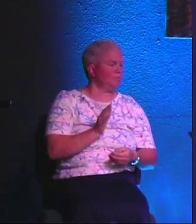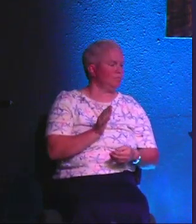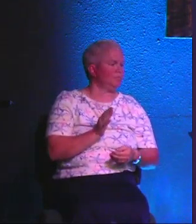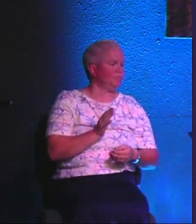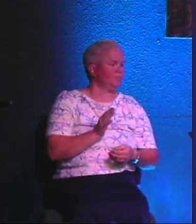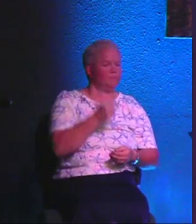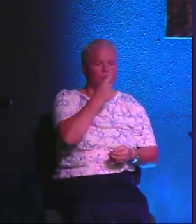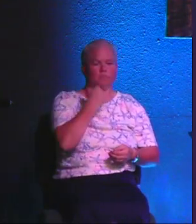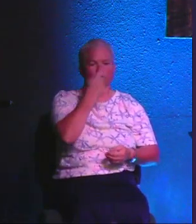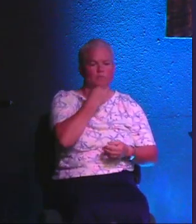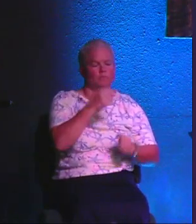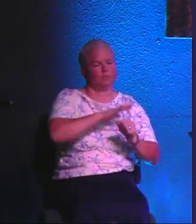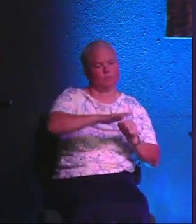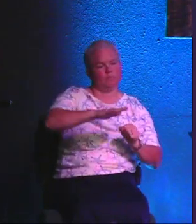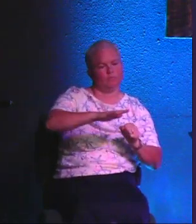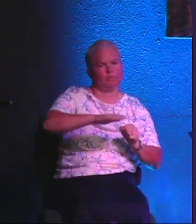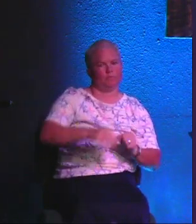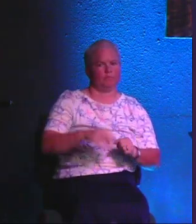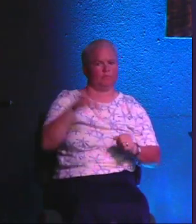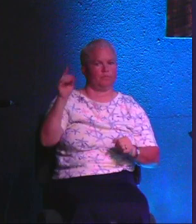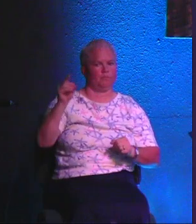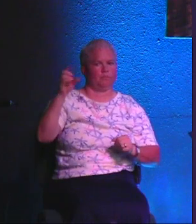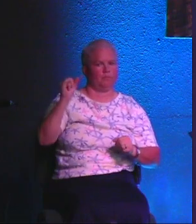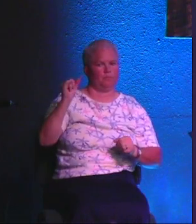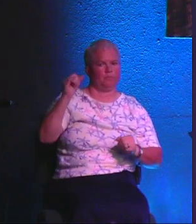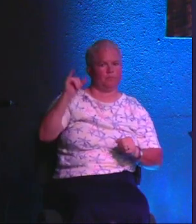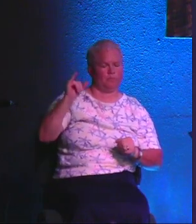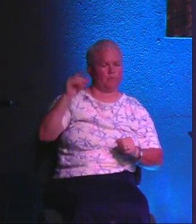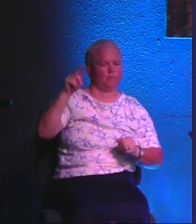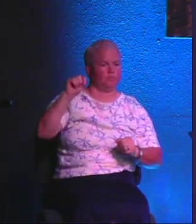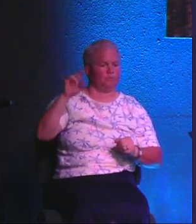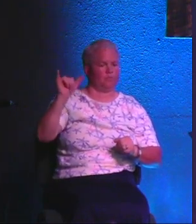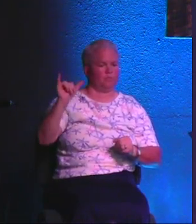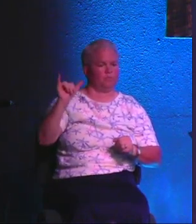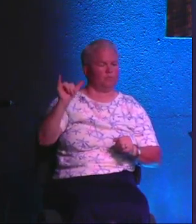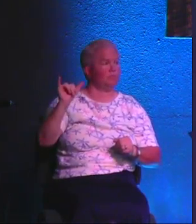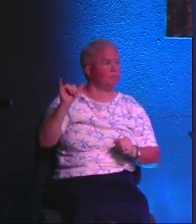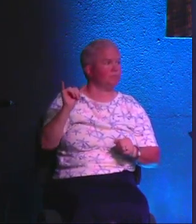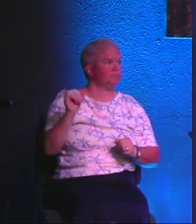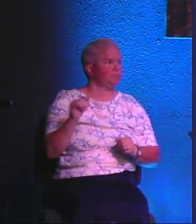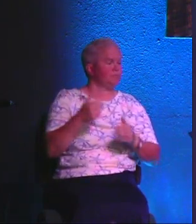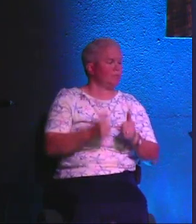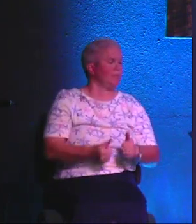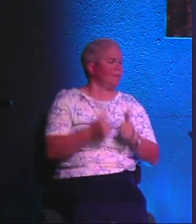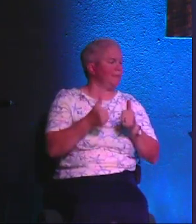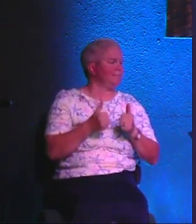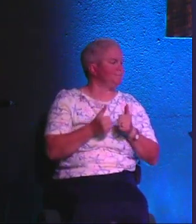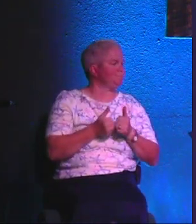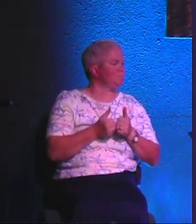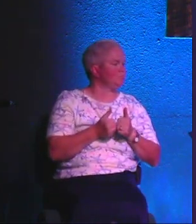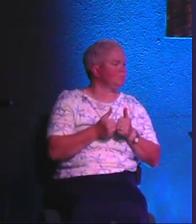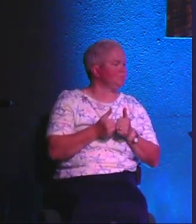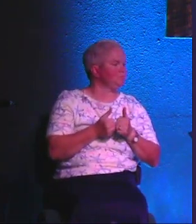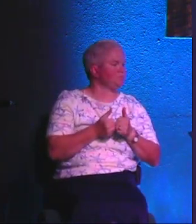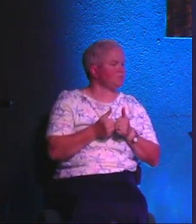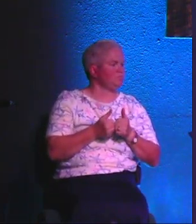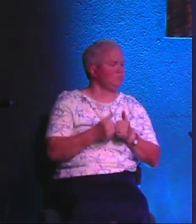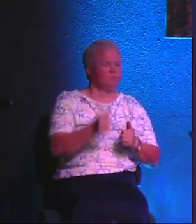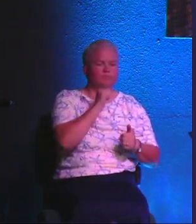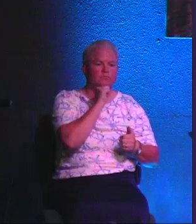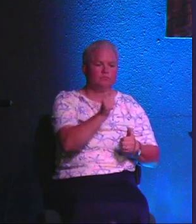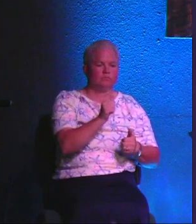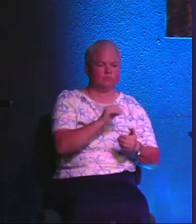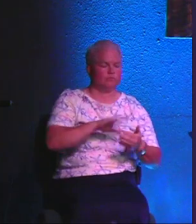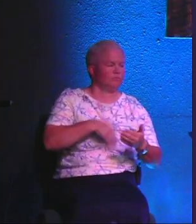God, in whom the fullness of deity that God had dwells, but here's the thing, that's not